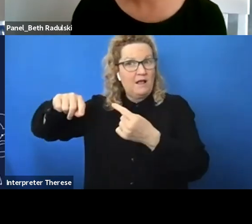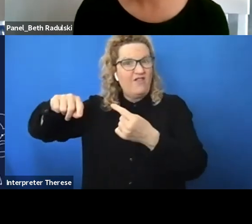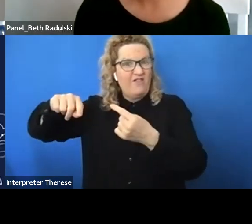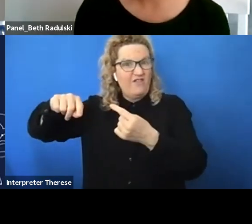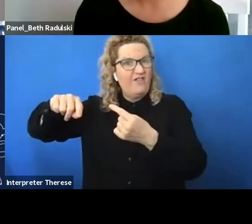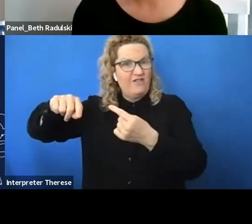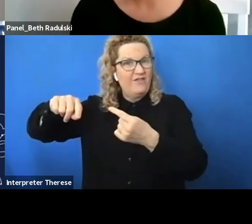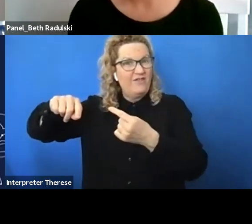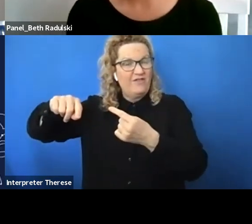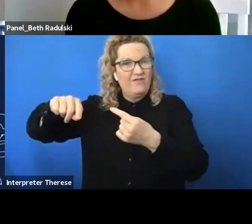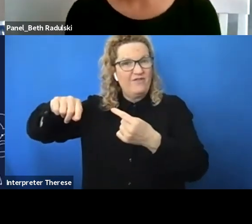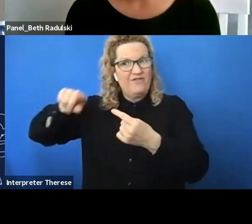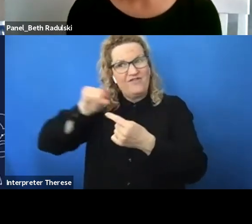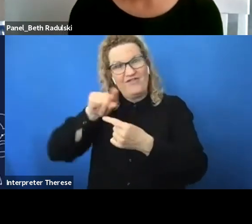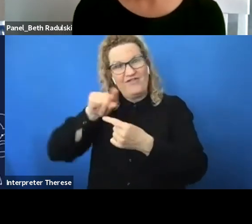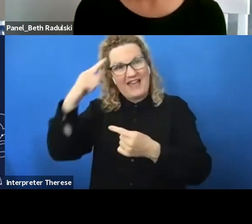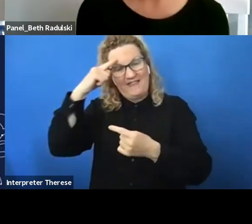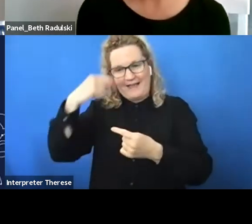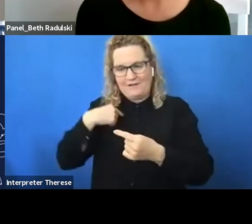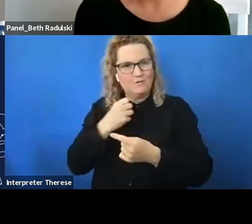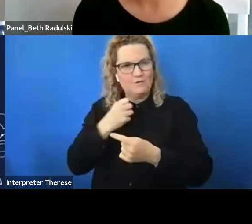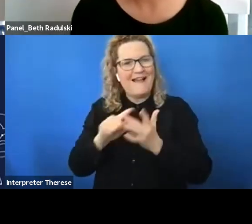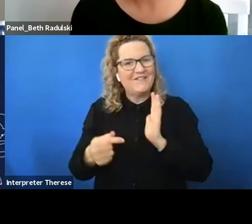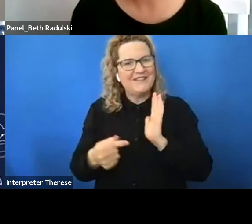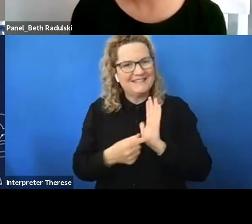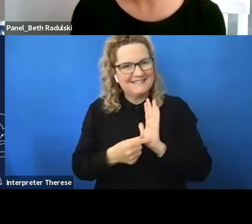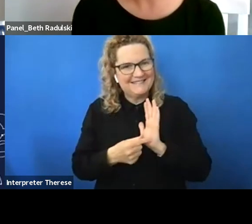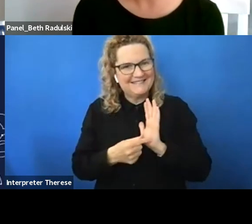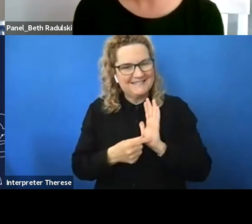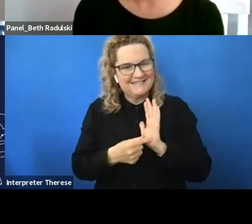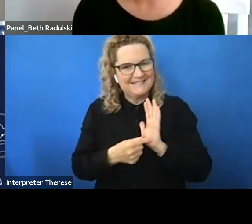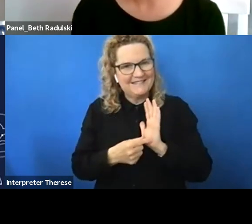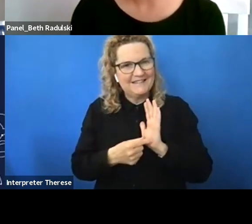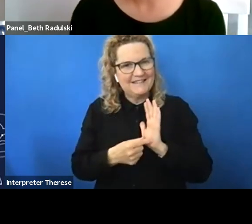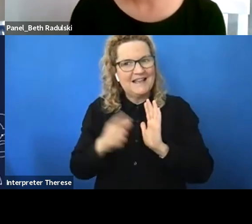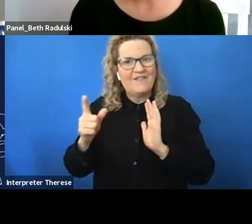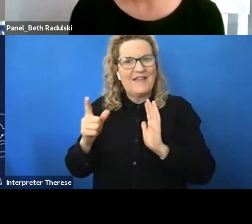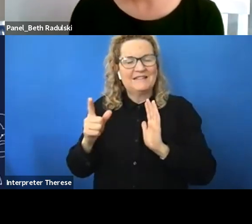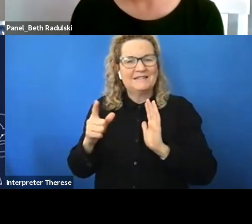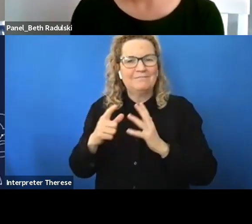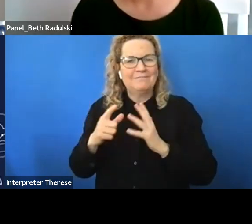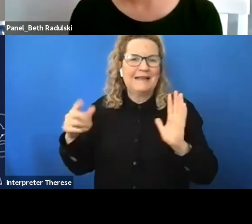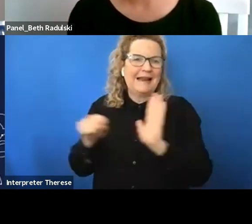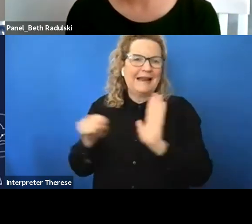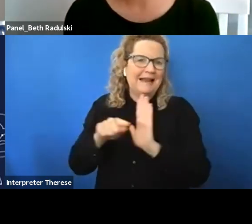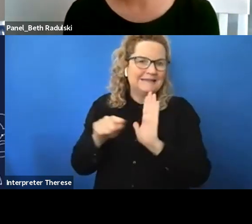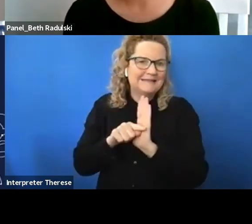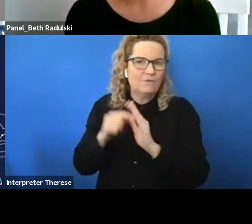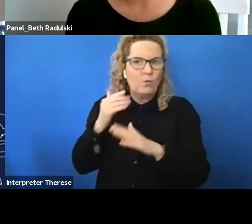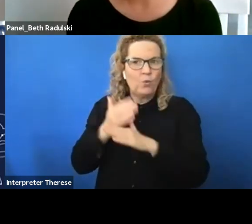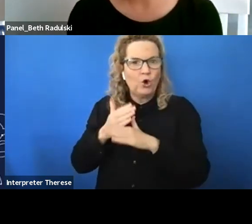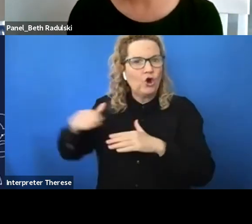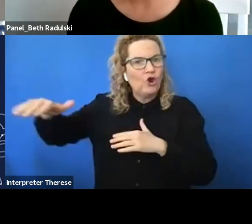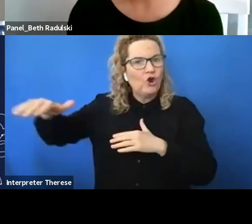and so that's that's the the biggest downfall is in the workplace because people aren't educated